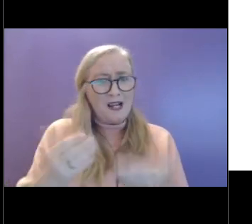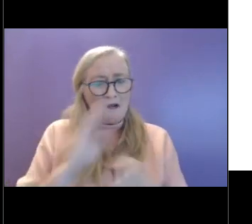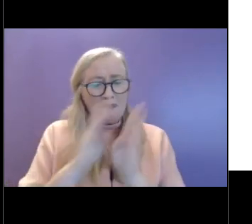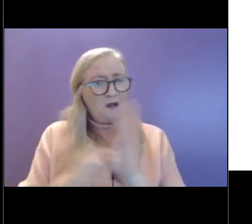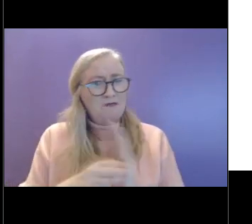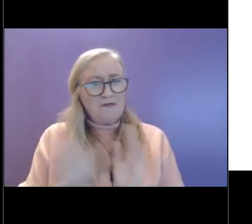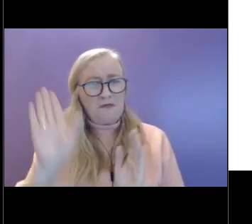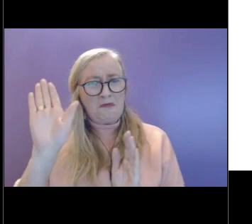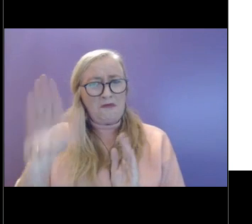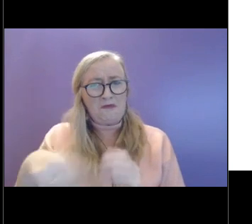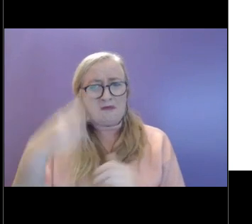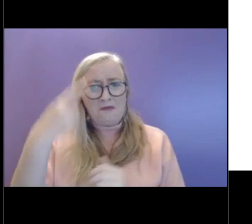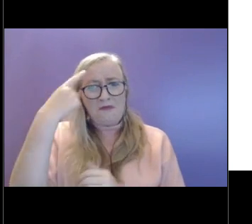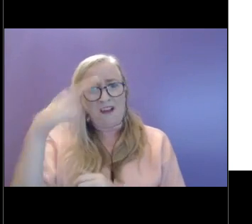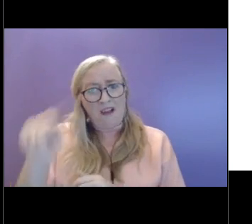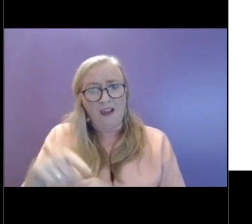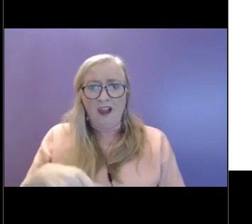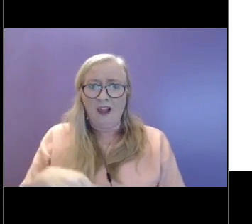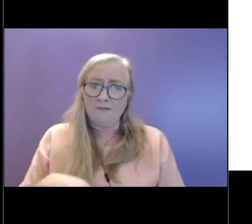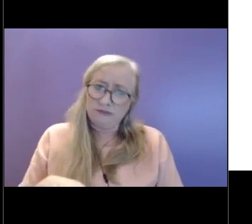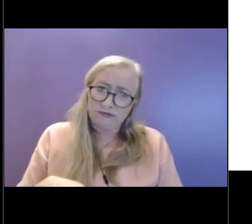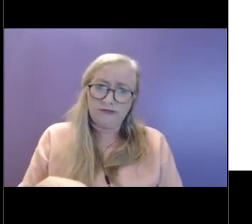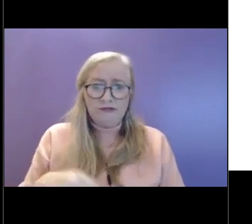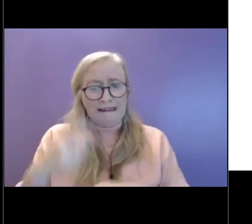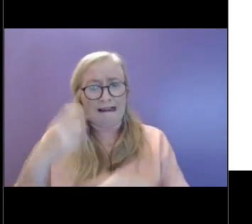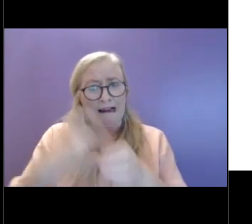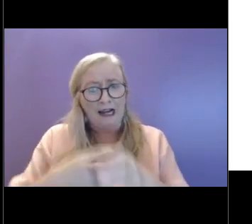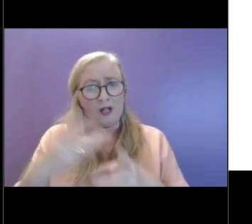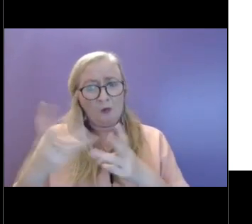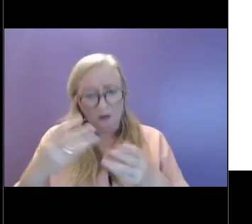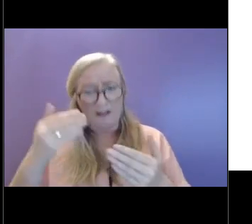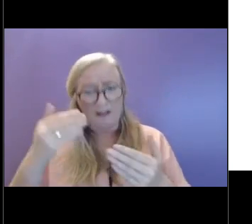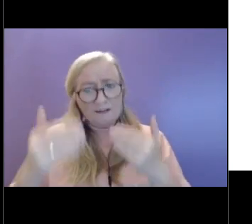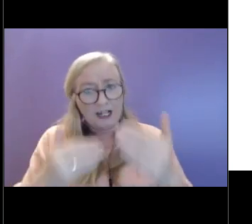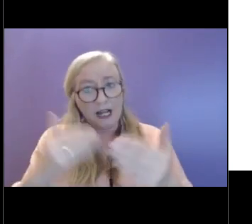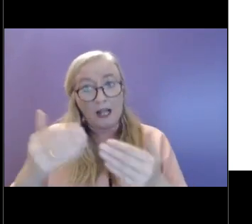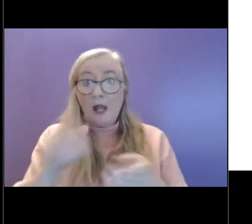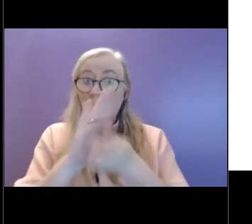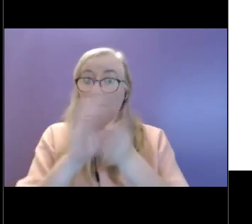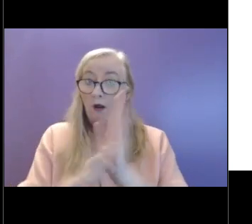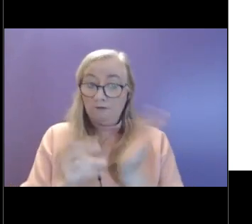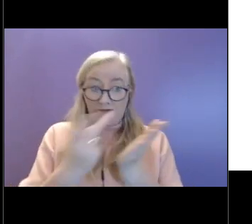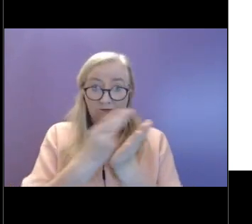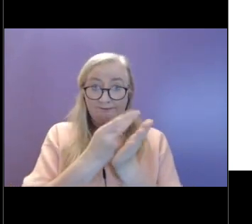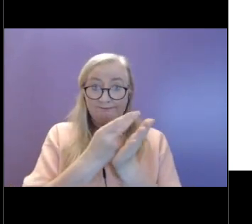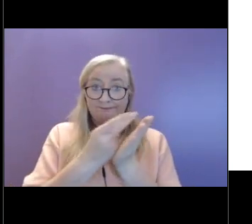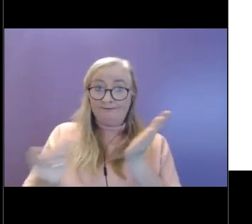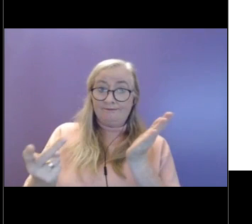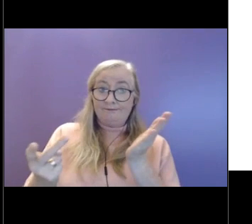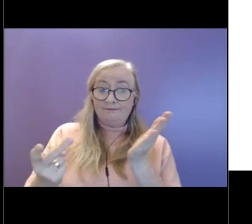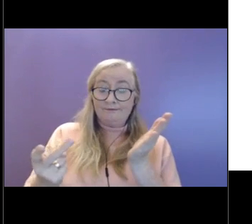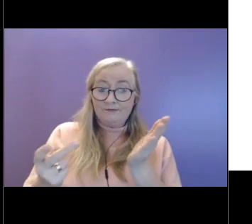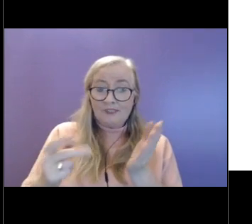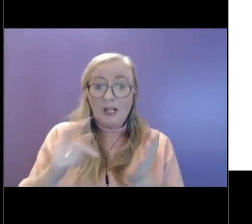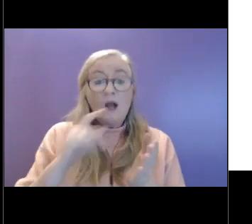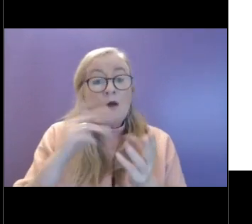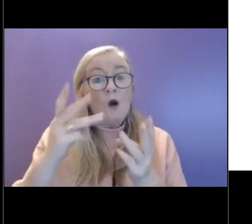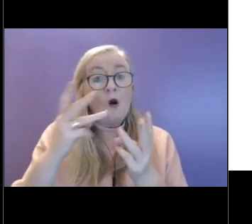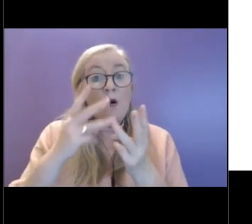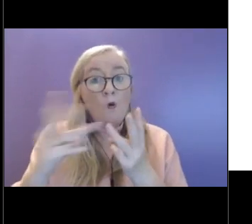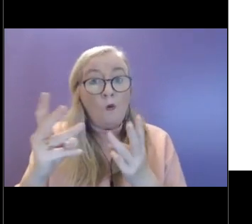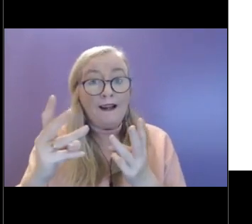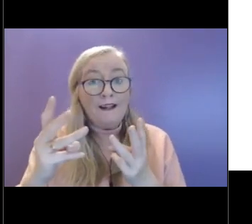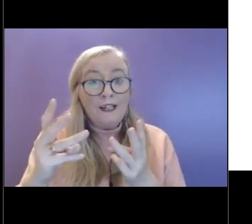feel like a kind of a daily grind. And this can lead to exhaustion. And I suppose when we present the